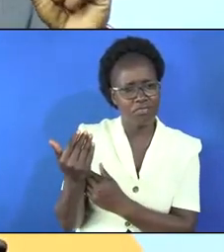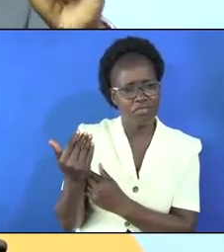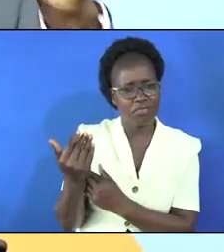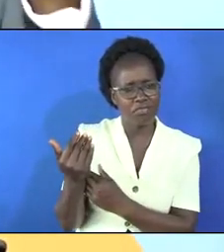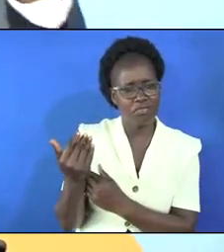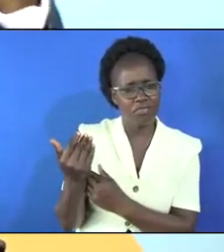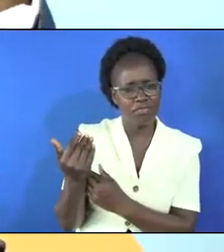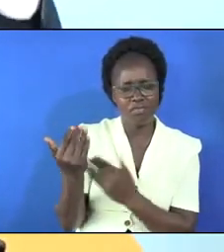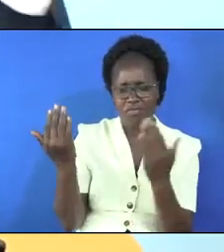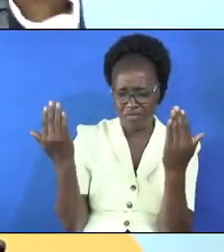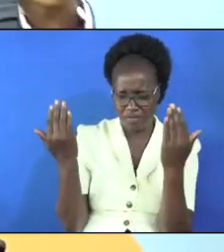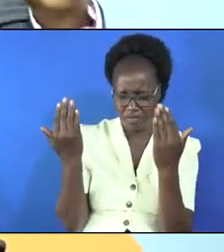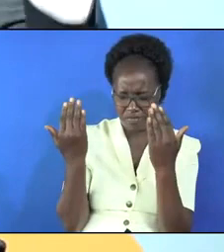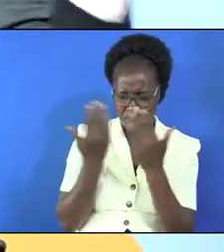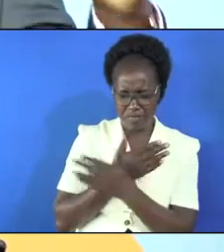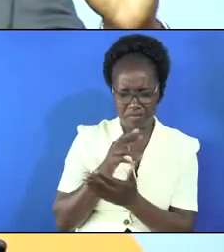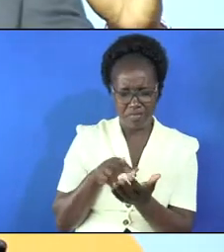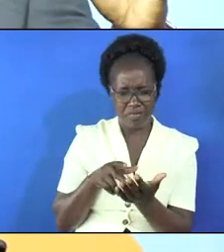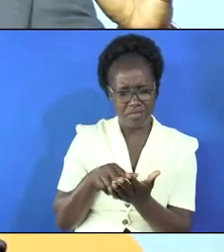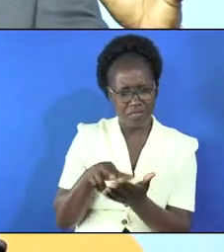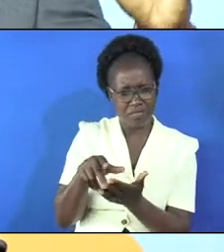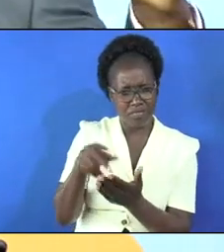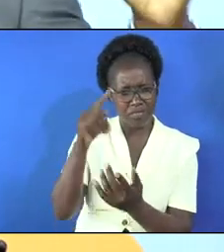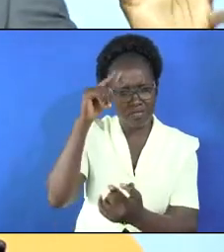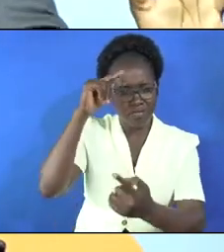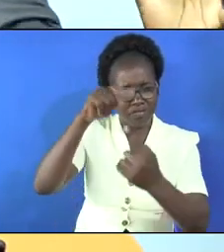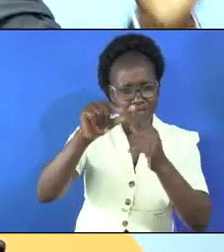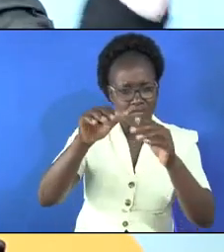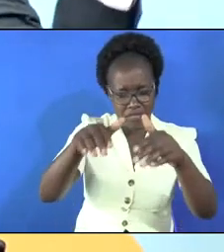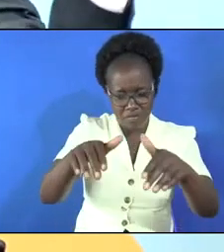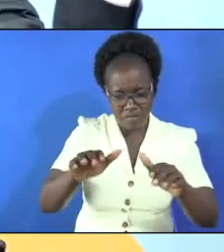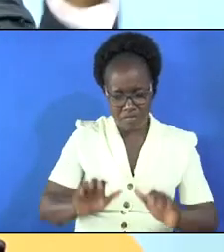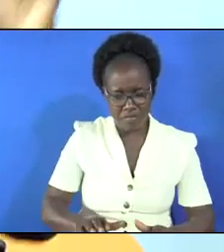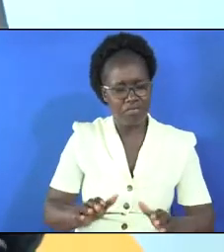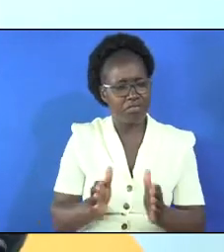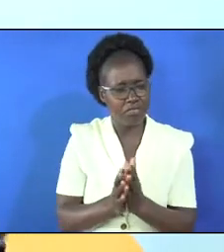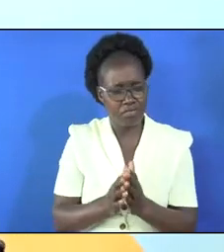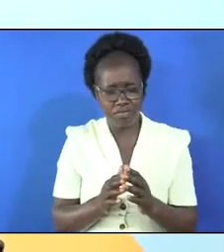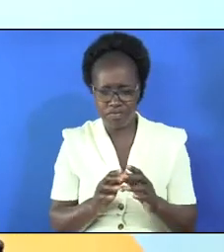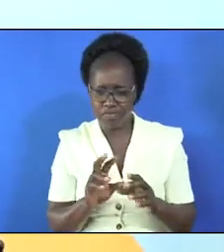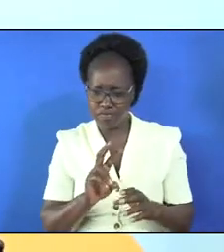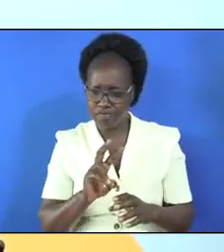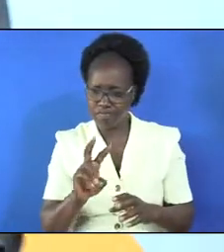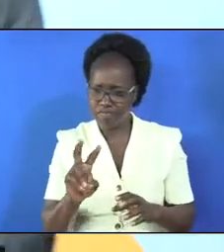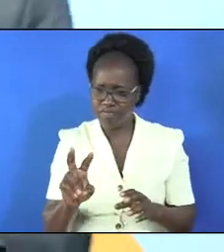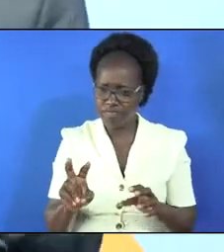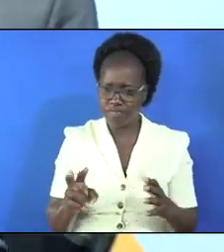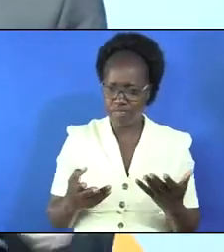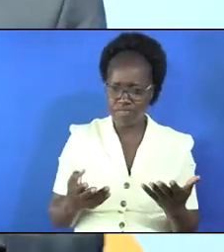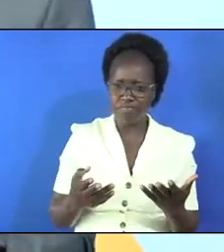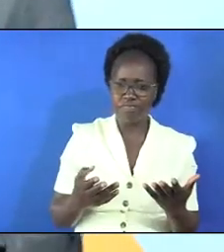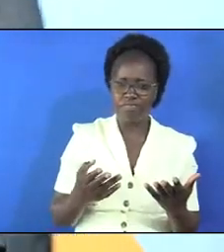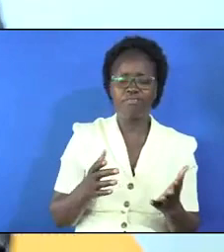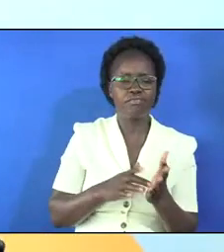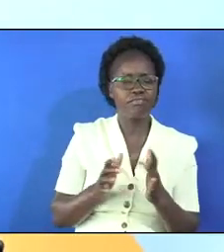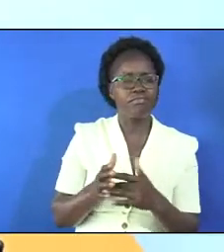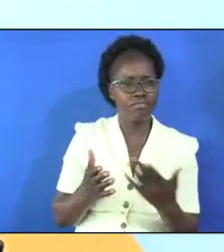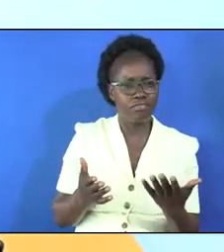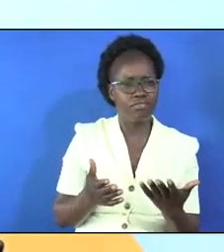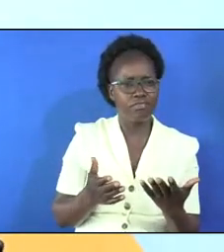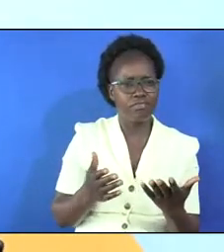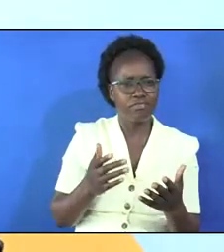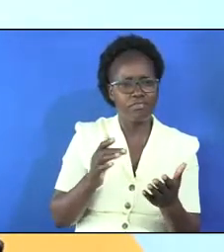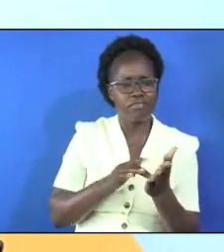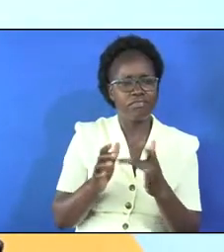darkness they were walking towards the darkness they had an issue to solve with jesus and the bible is saying